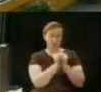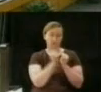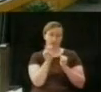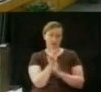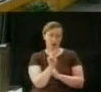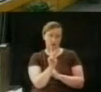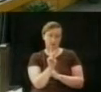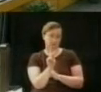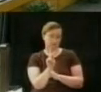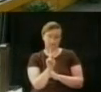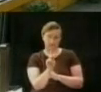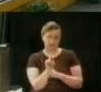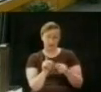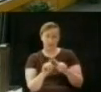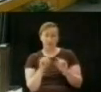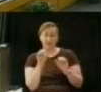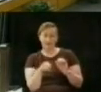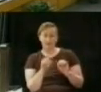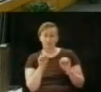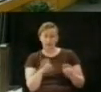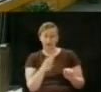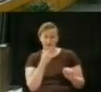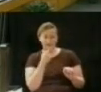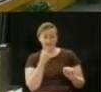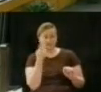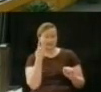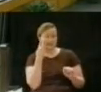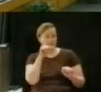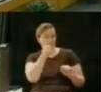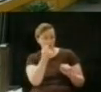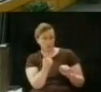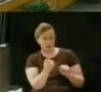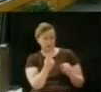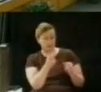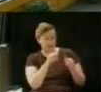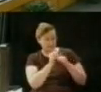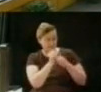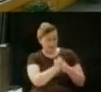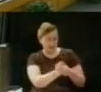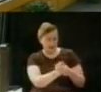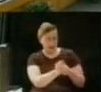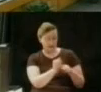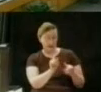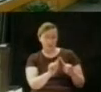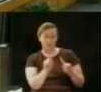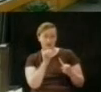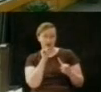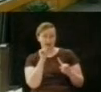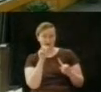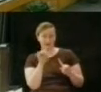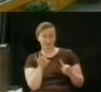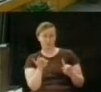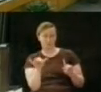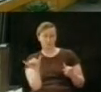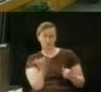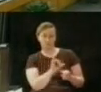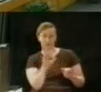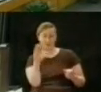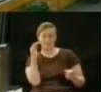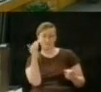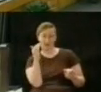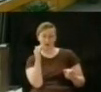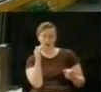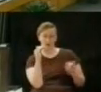and we have very unique needs, and we just have a very unique way of doing things. And I think that we need to address that. And, yes, we can look at other